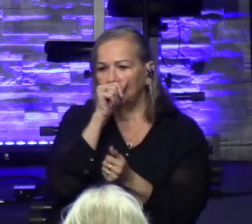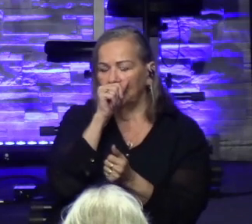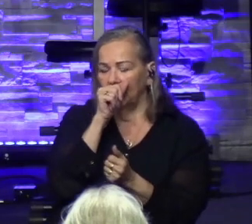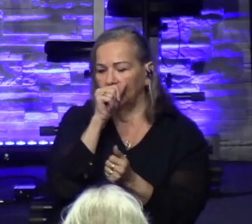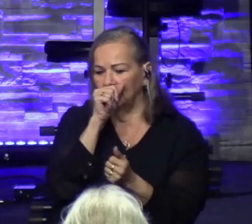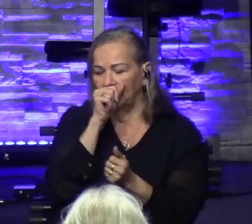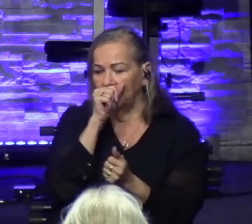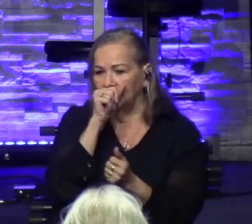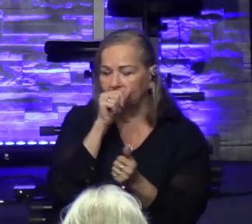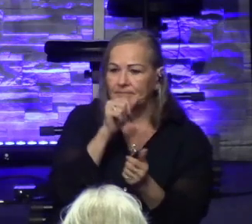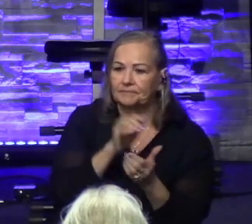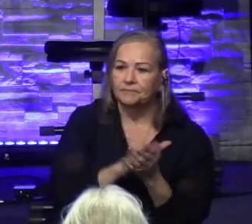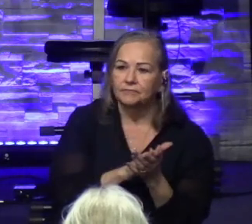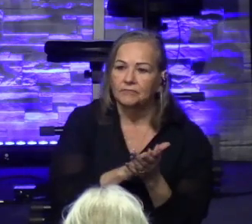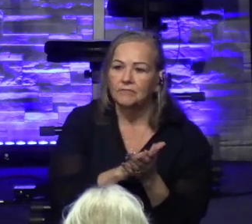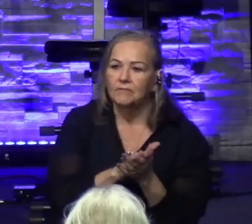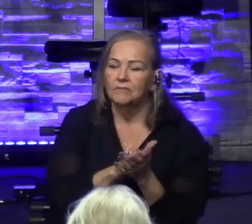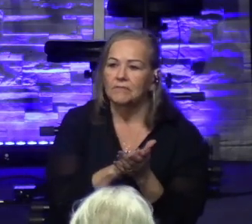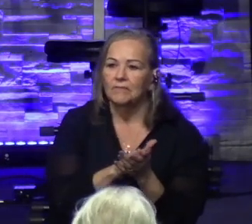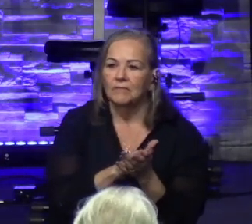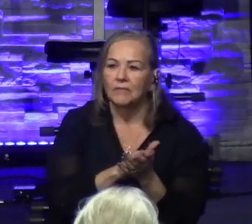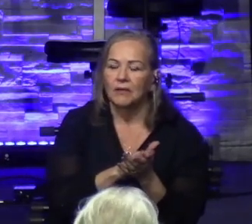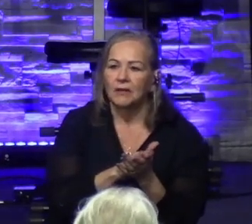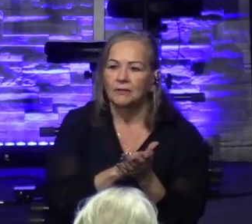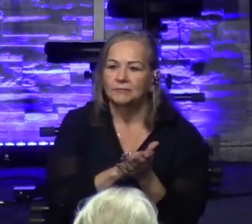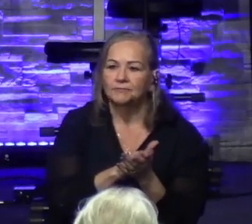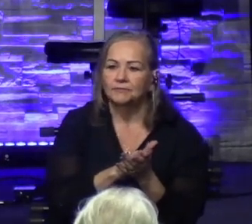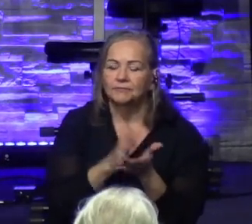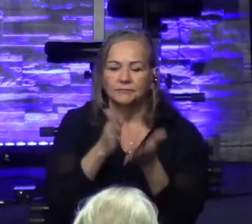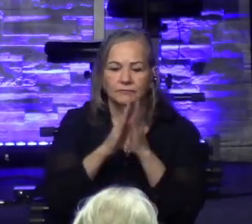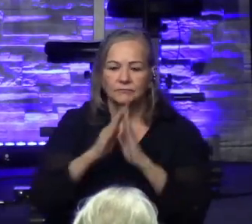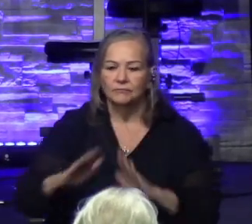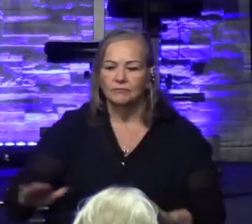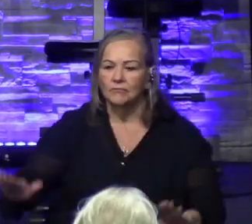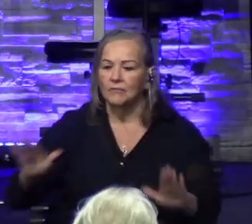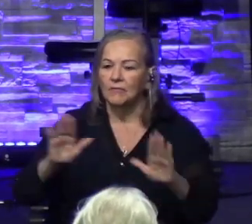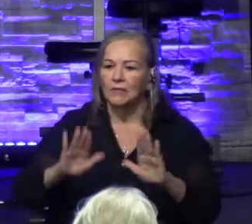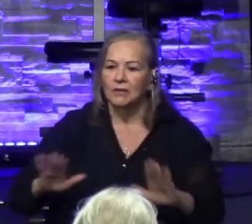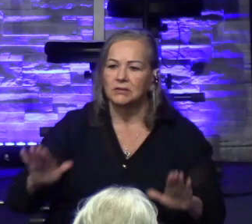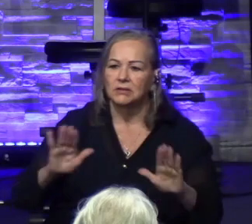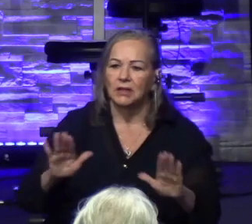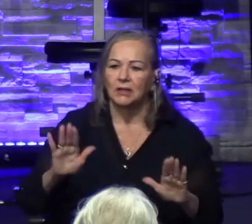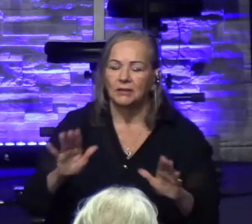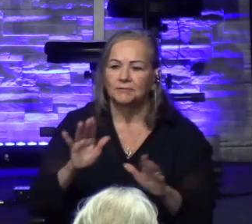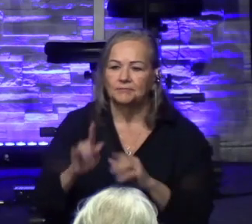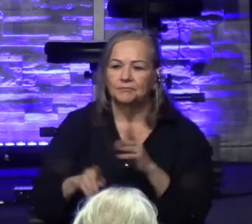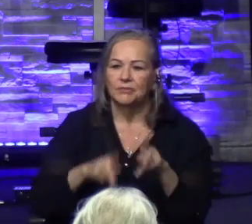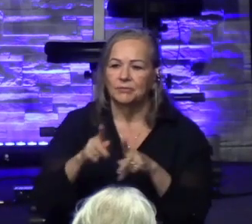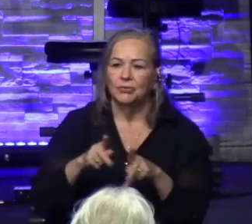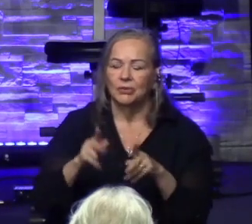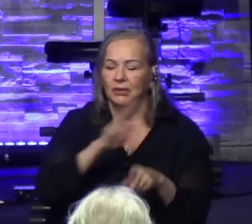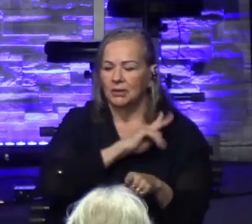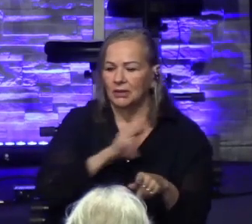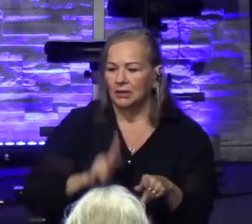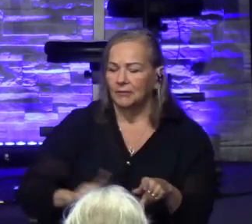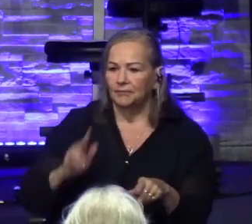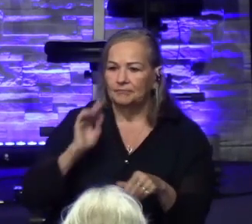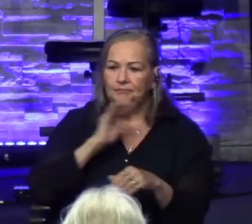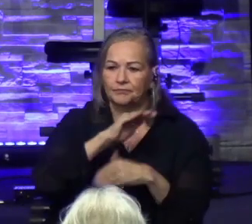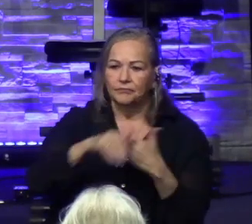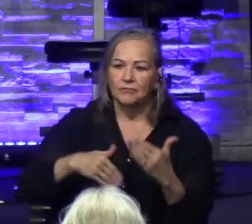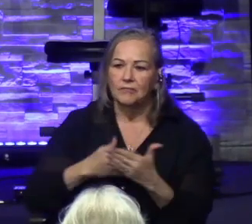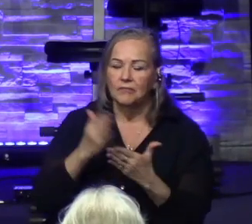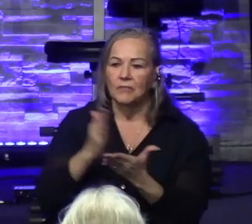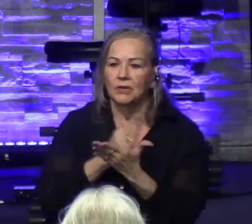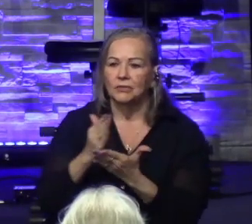expenses. There are no silent partners in the kingdom. We all share the expenses. We all carry the Lord, the